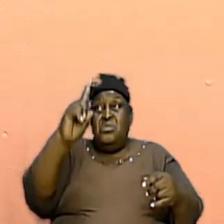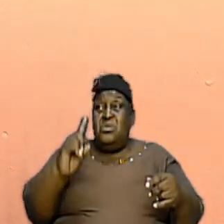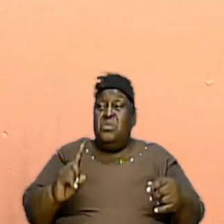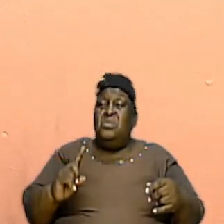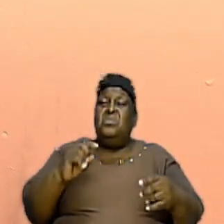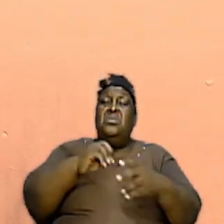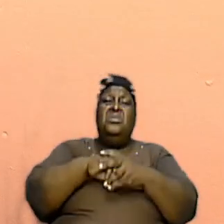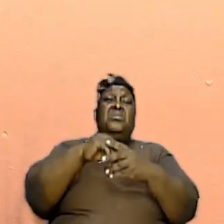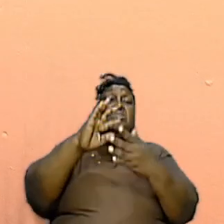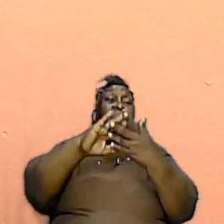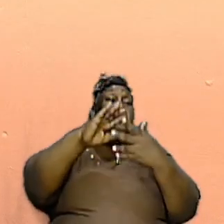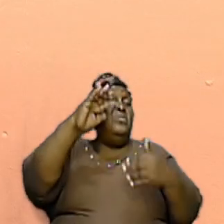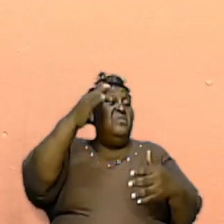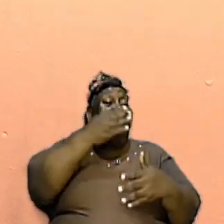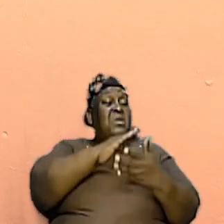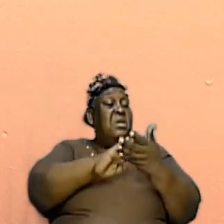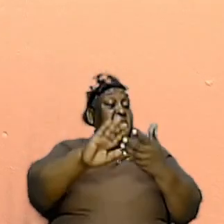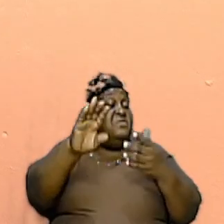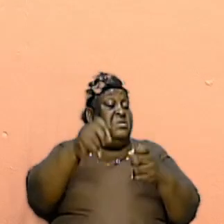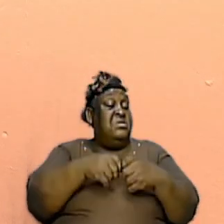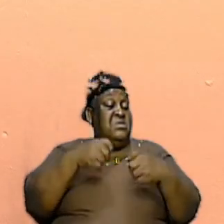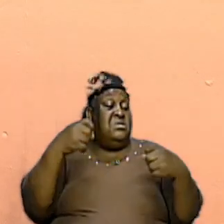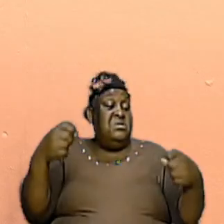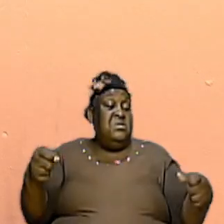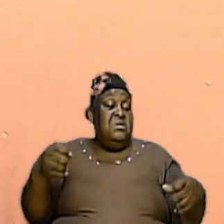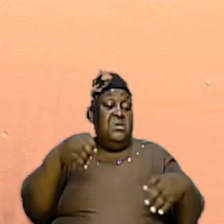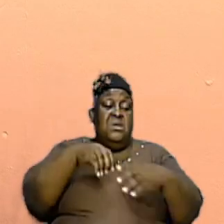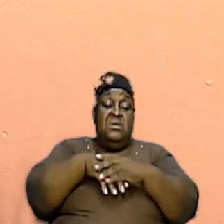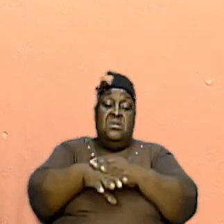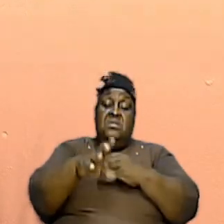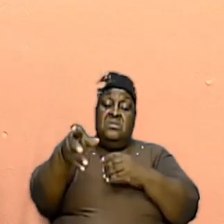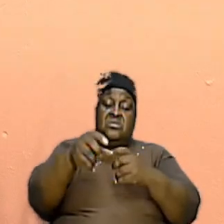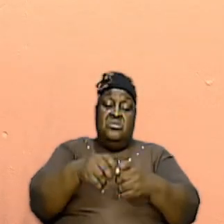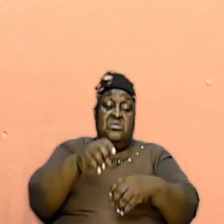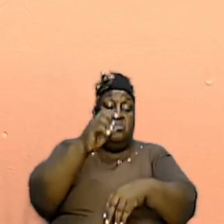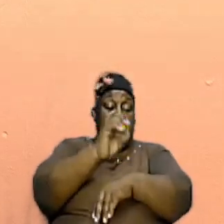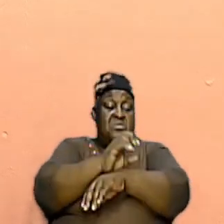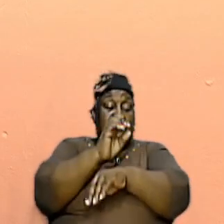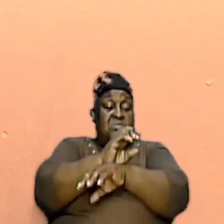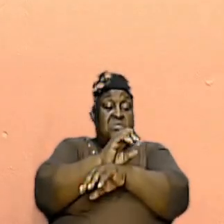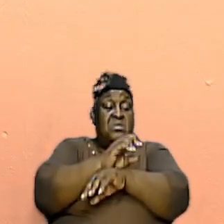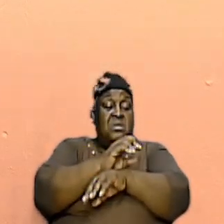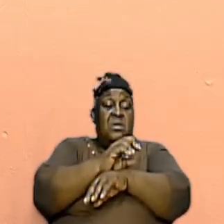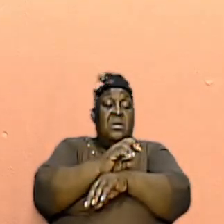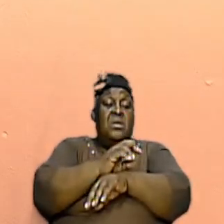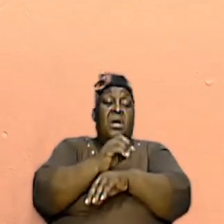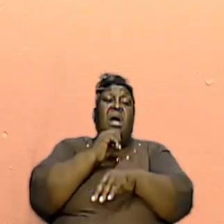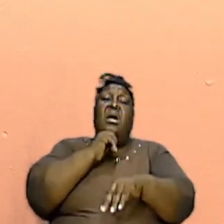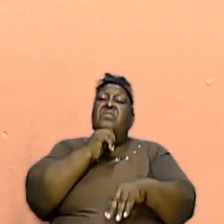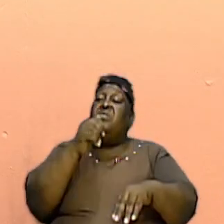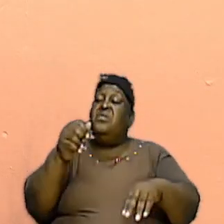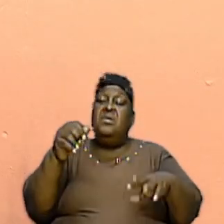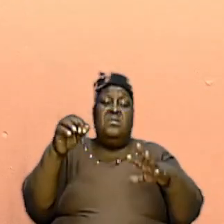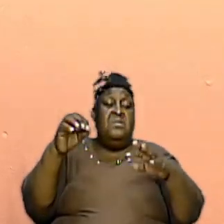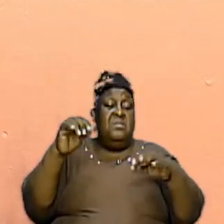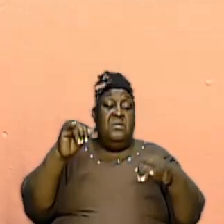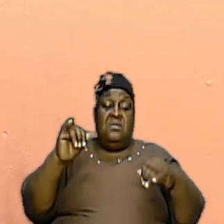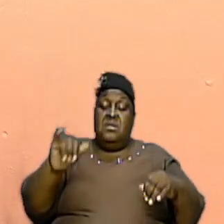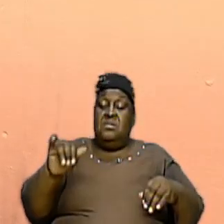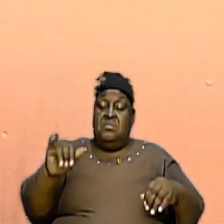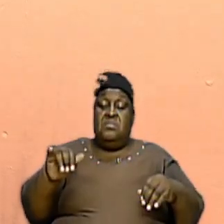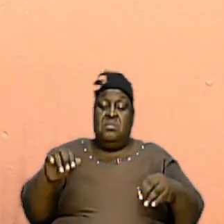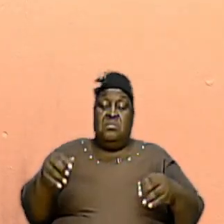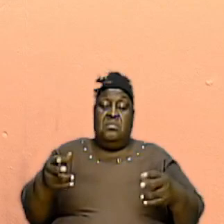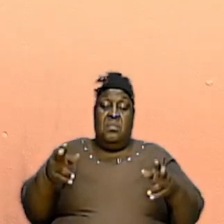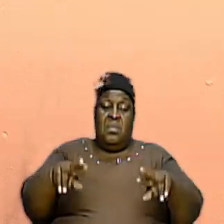their sin, in today's church, we don't have that happening again because Jesus Christ, the great high priest, died